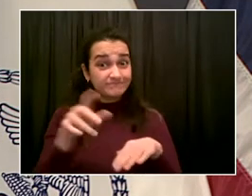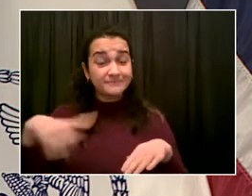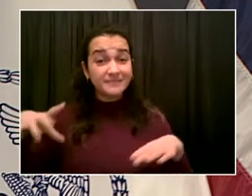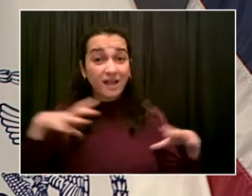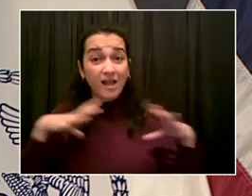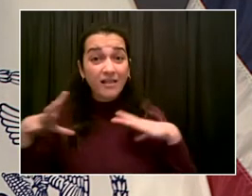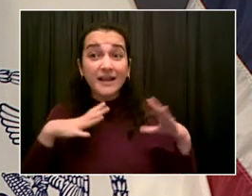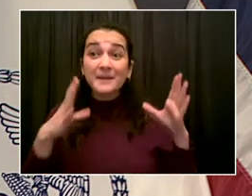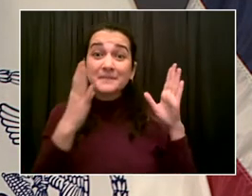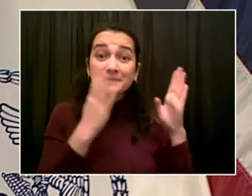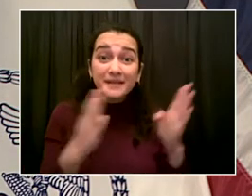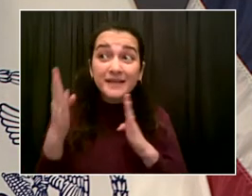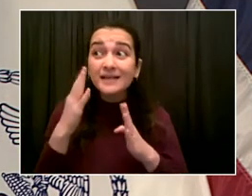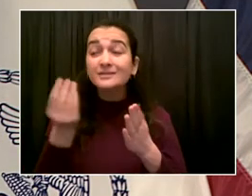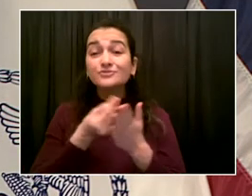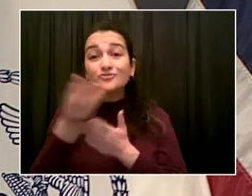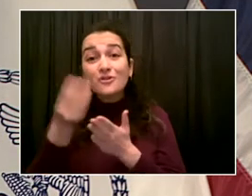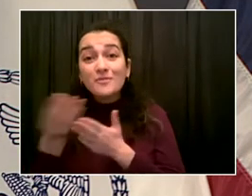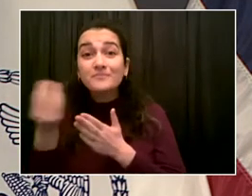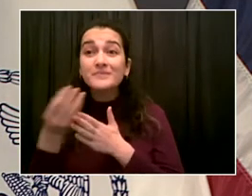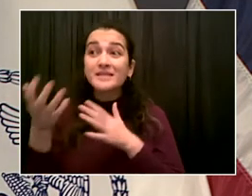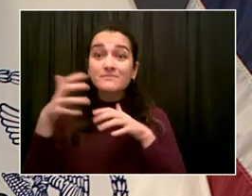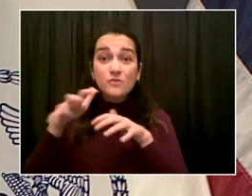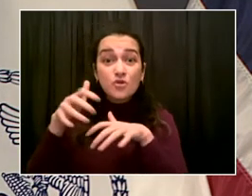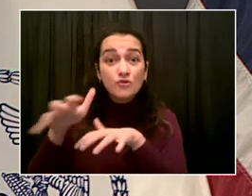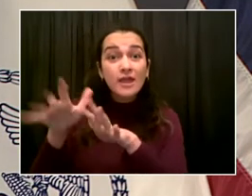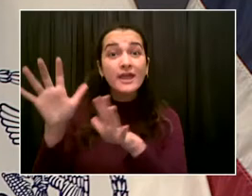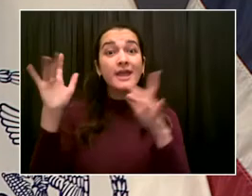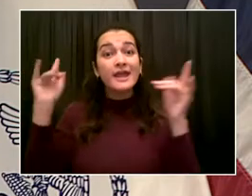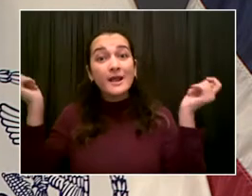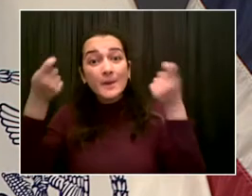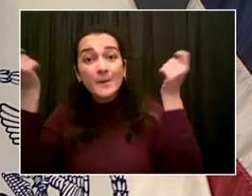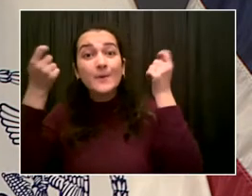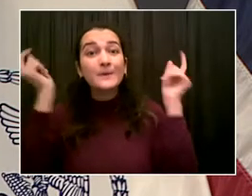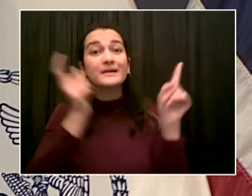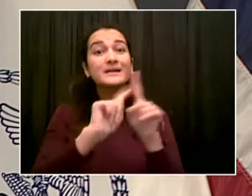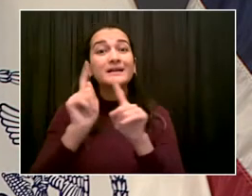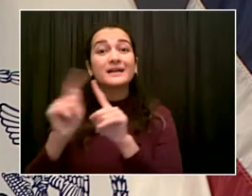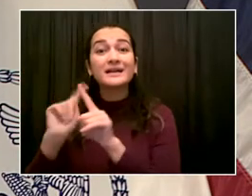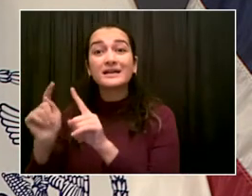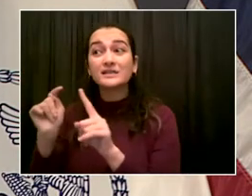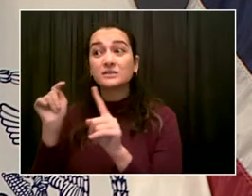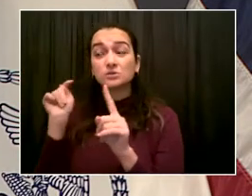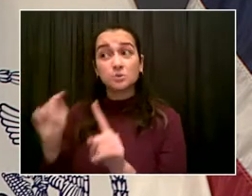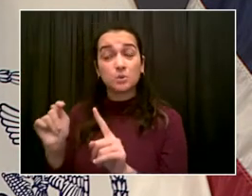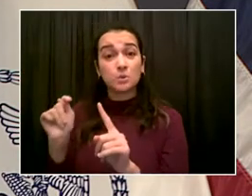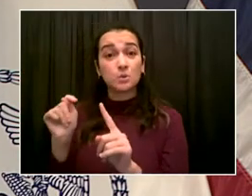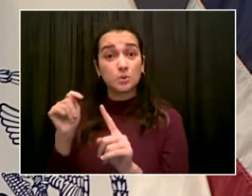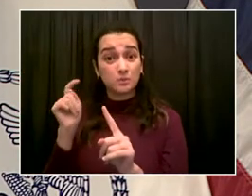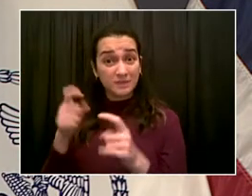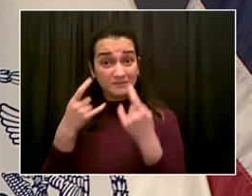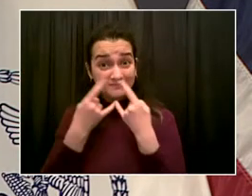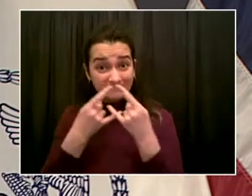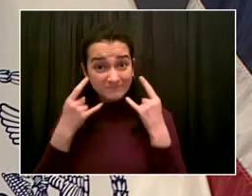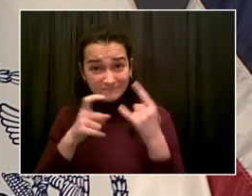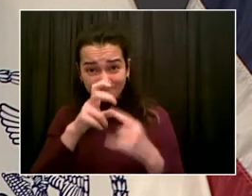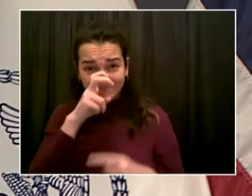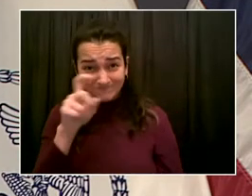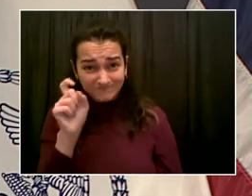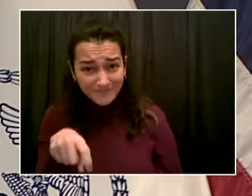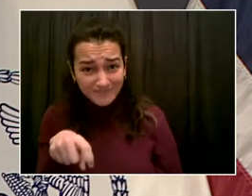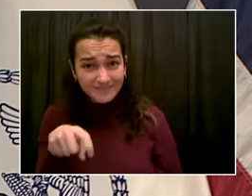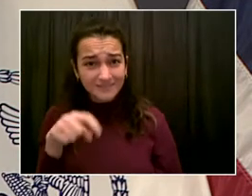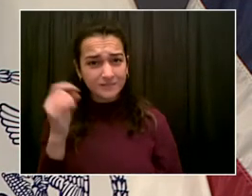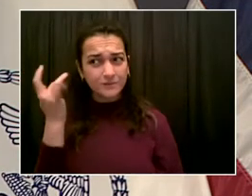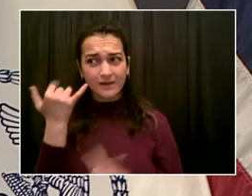mask directive, and perhaps even affect New Year's Eve plans